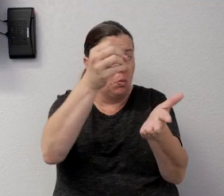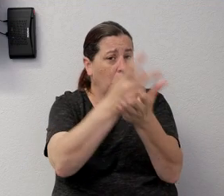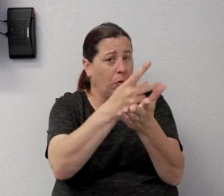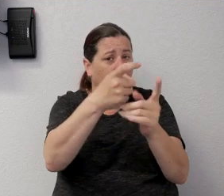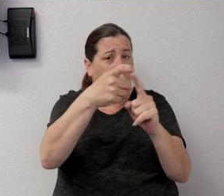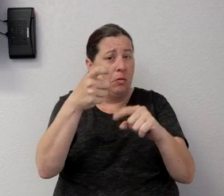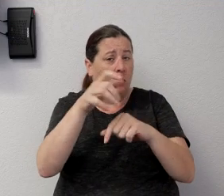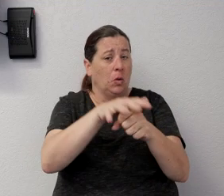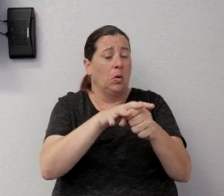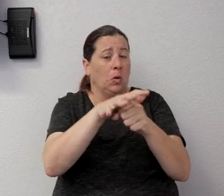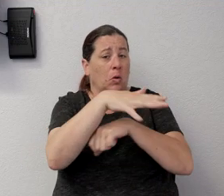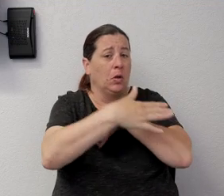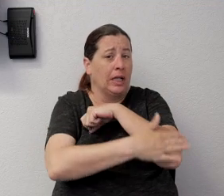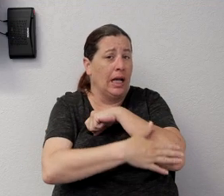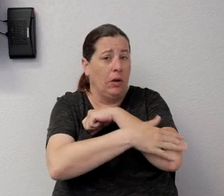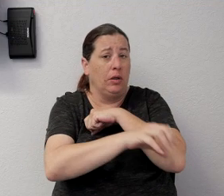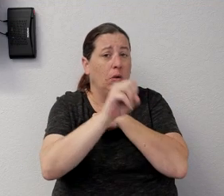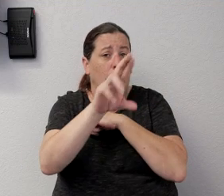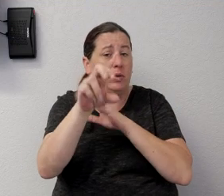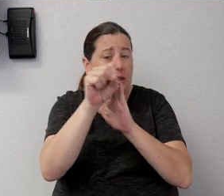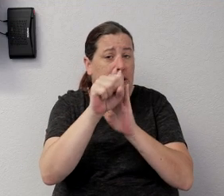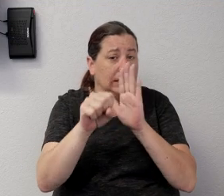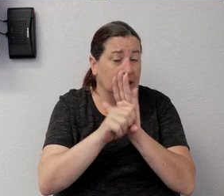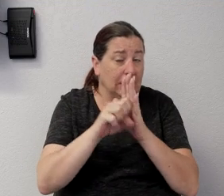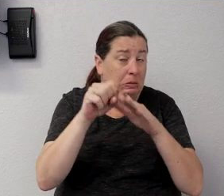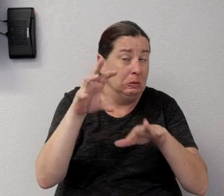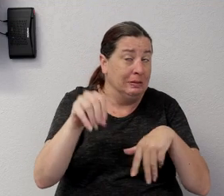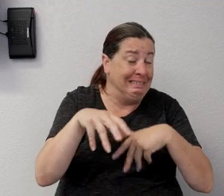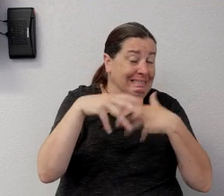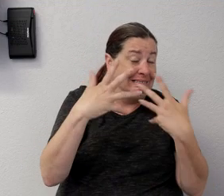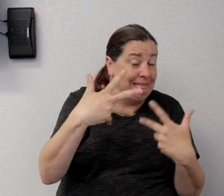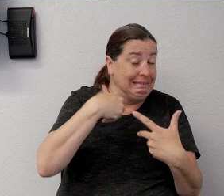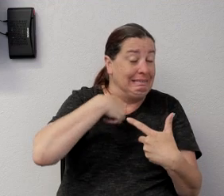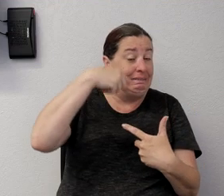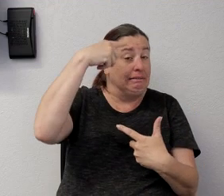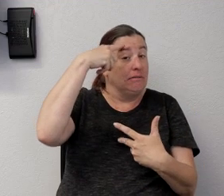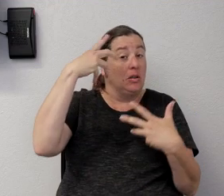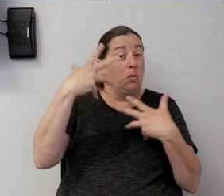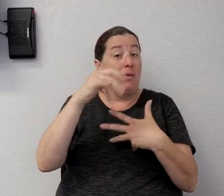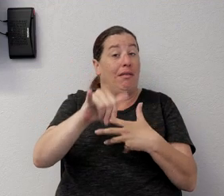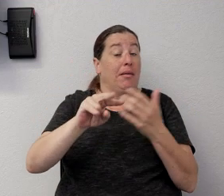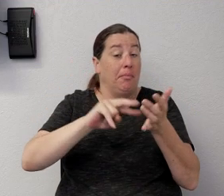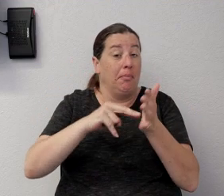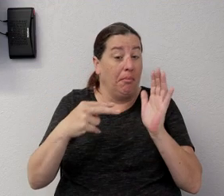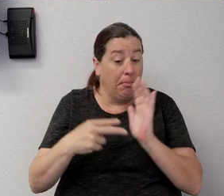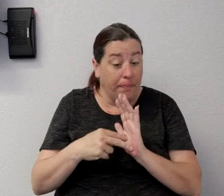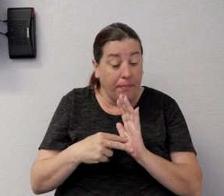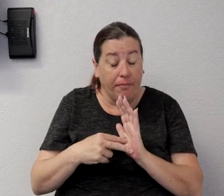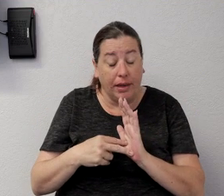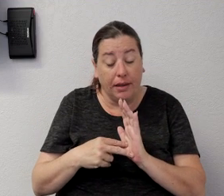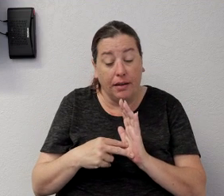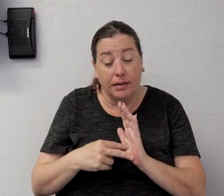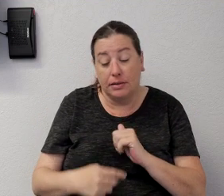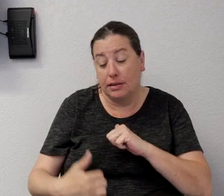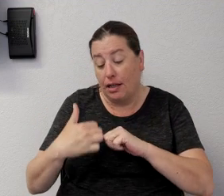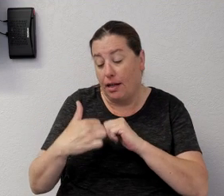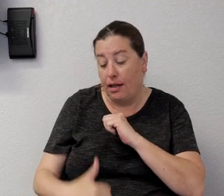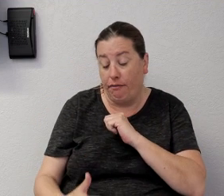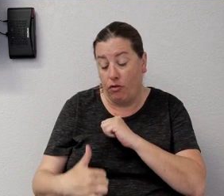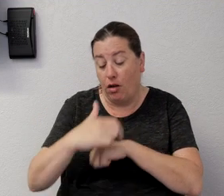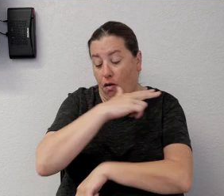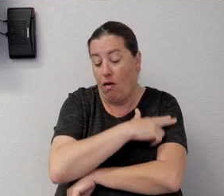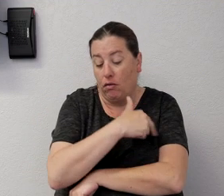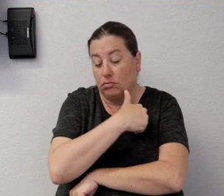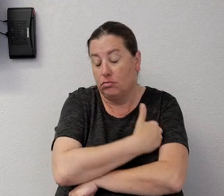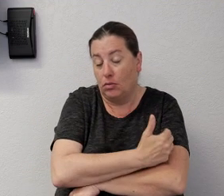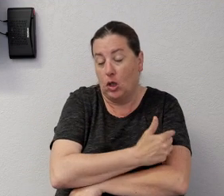And I think what, in essence, what it means is that every hospital was allowed to kind of define